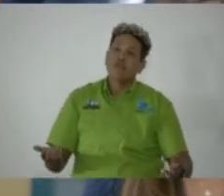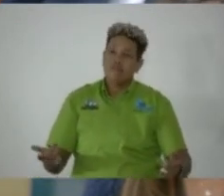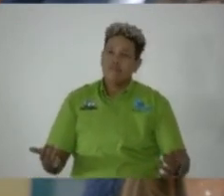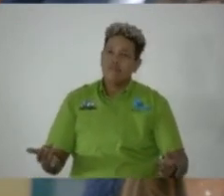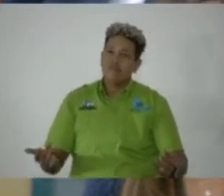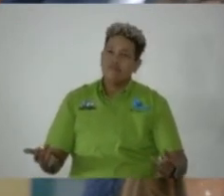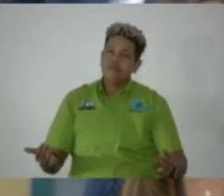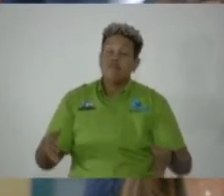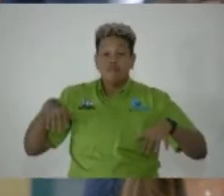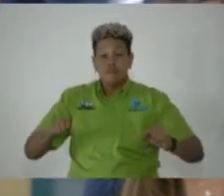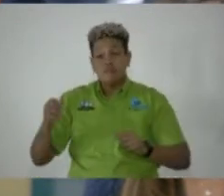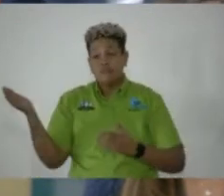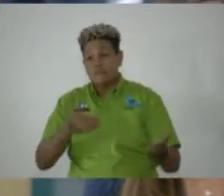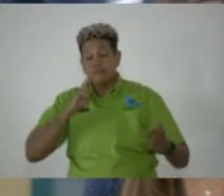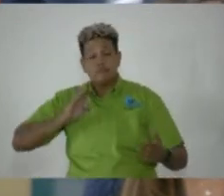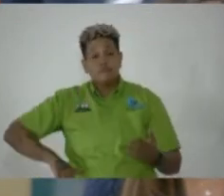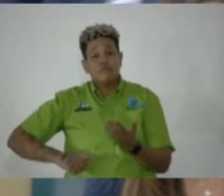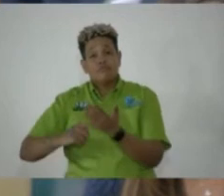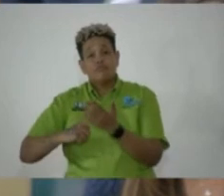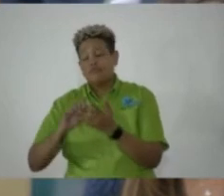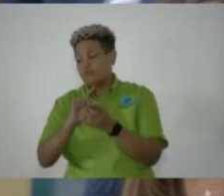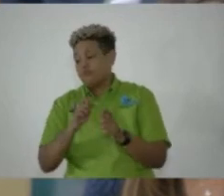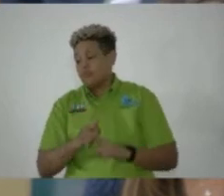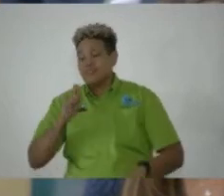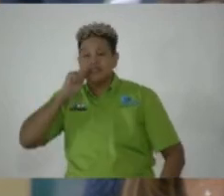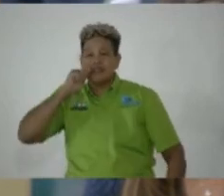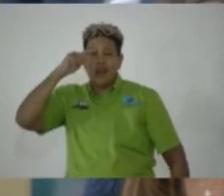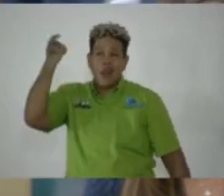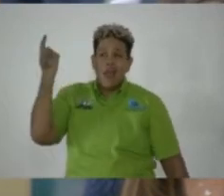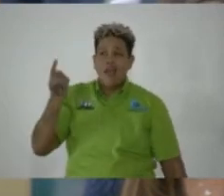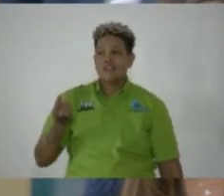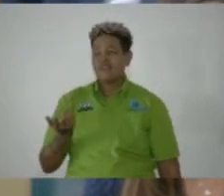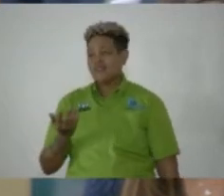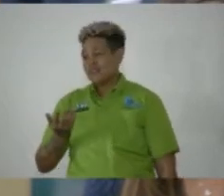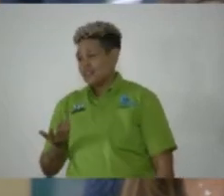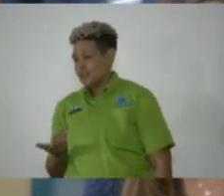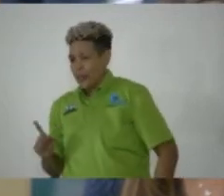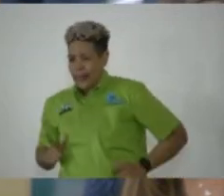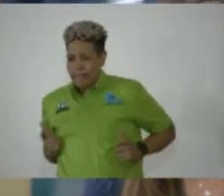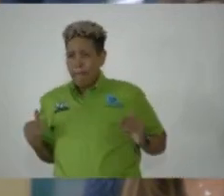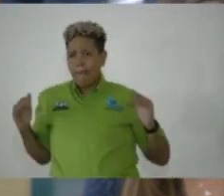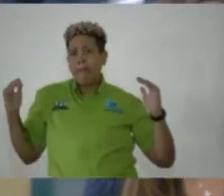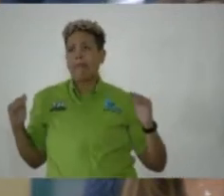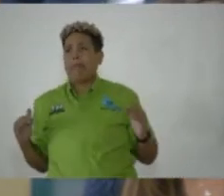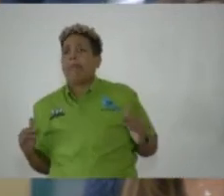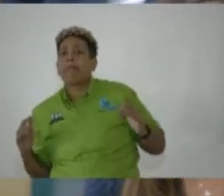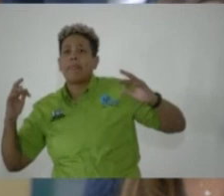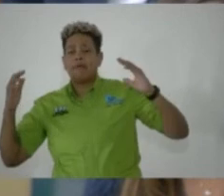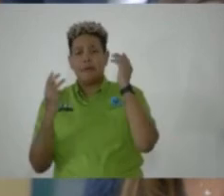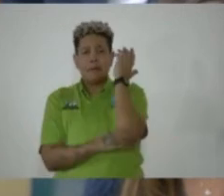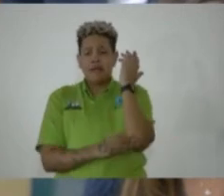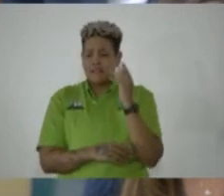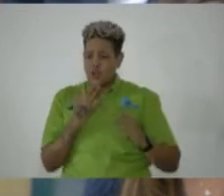to take into parliament, the discussion about class, race, color, poverty and so on. I